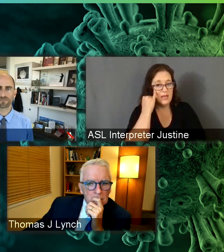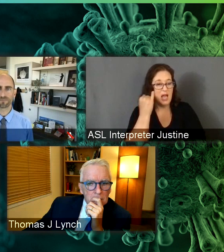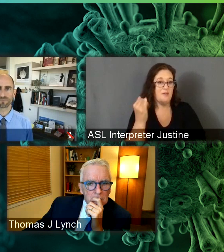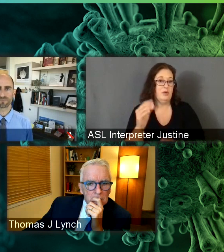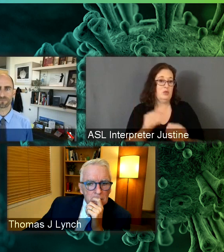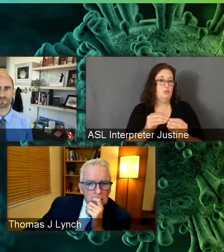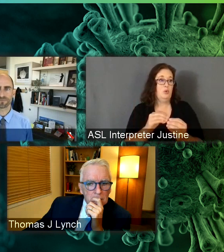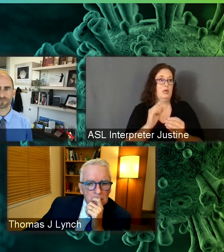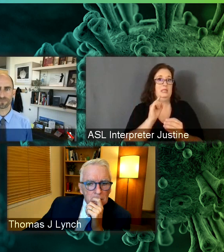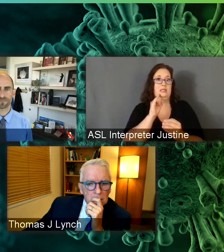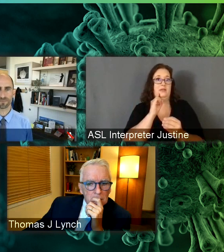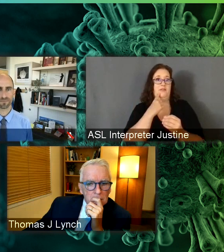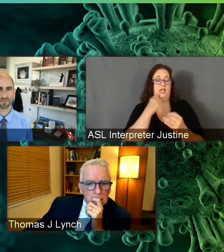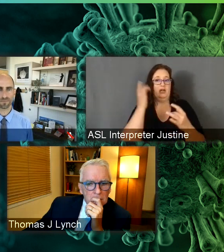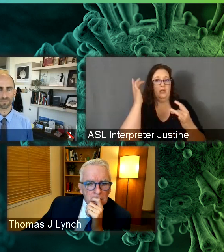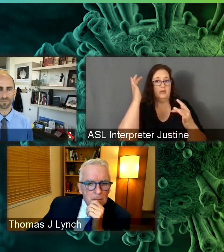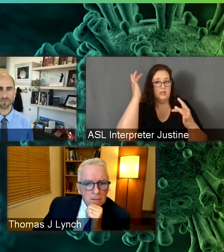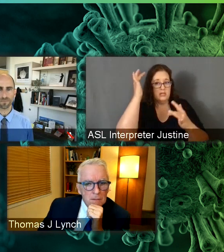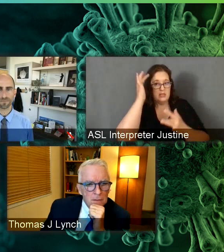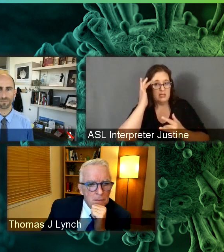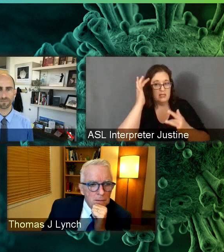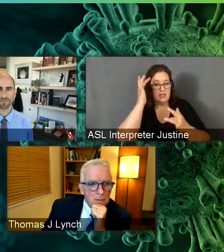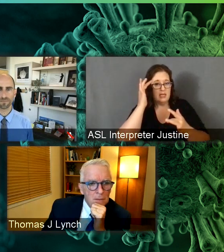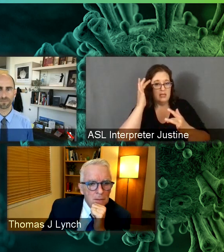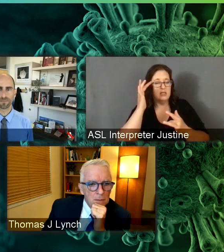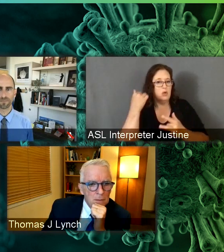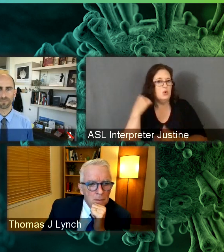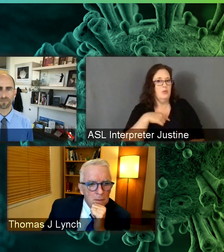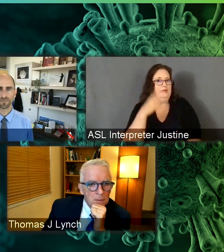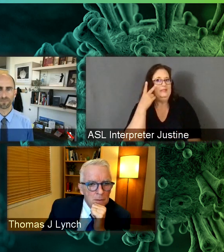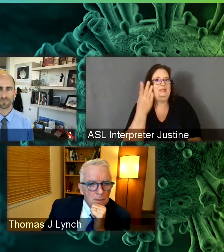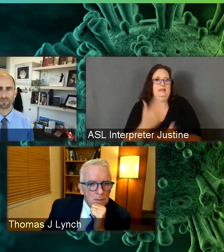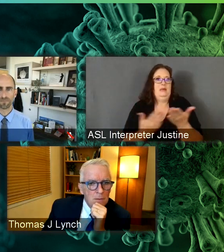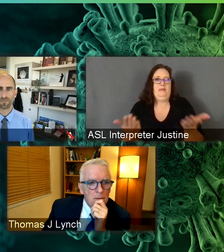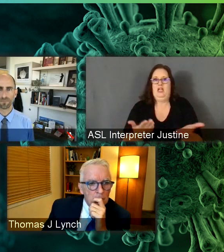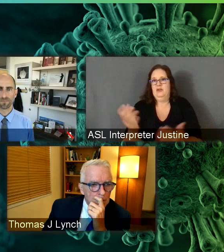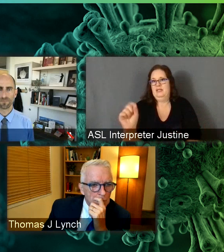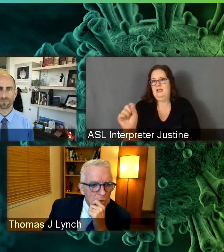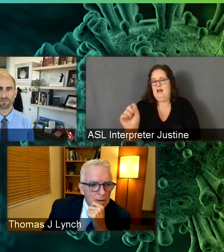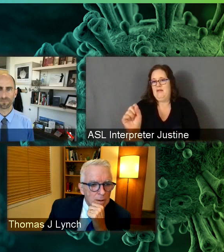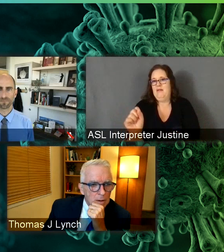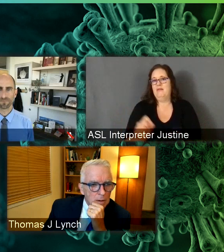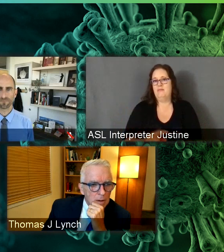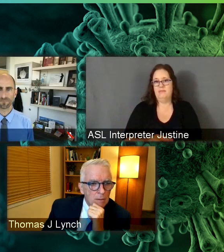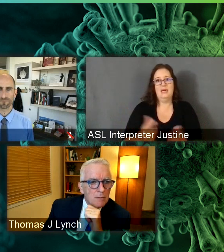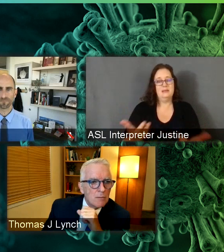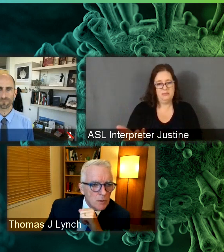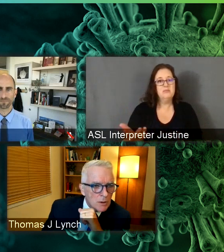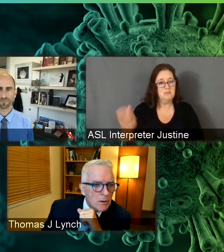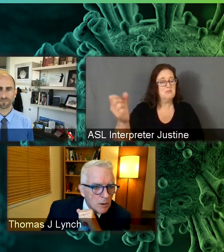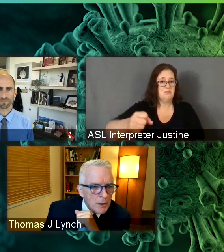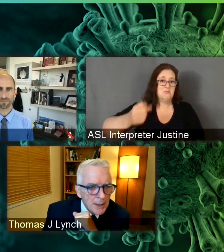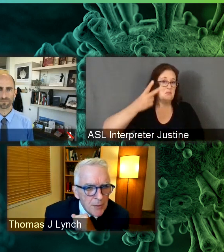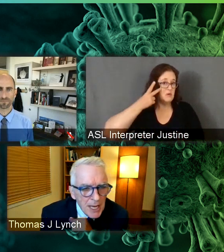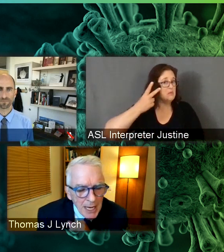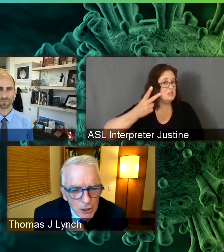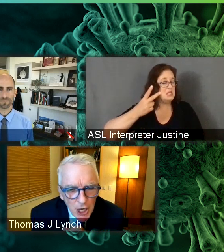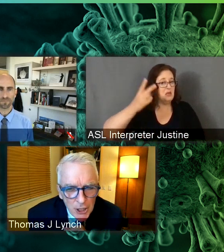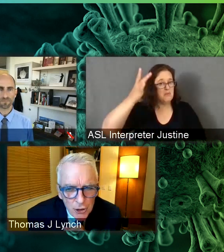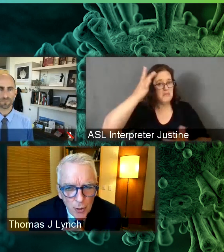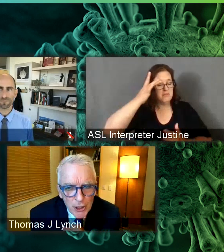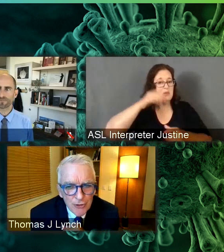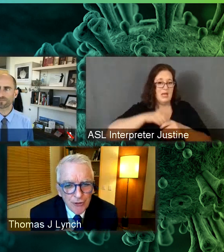have been instances where we've seen that here in Seattle, but we do see infection in infants. Okay.